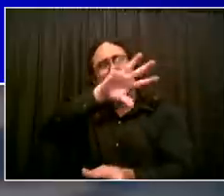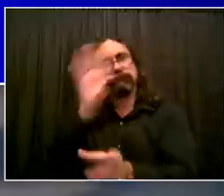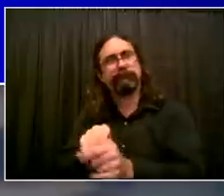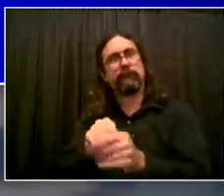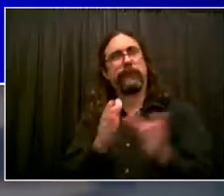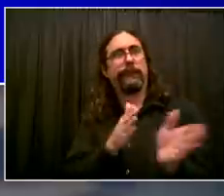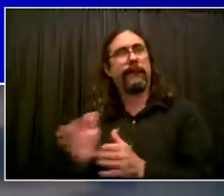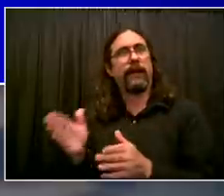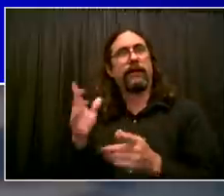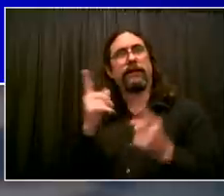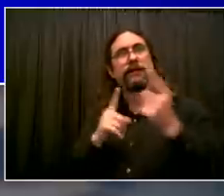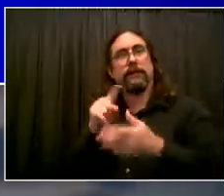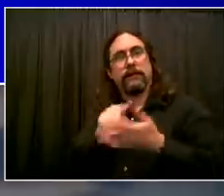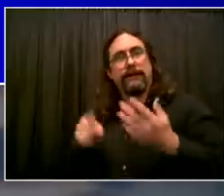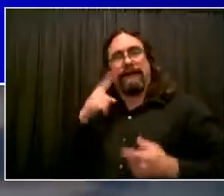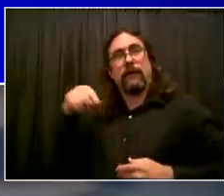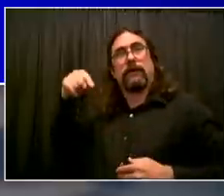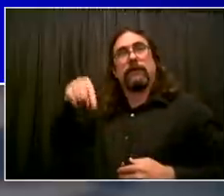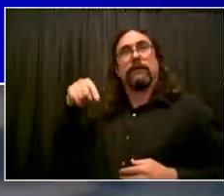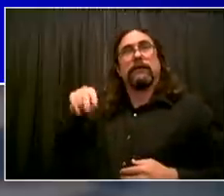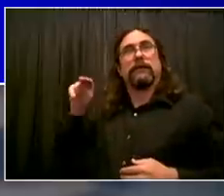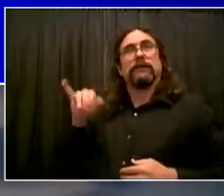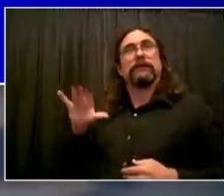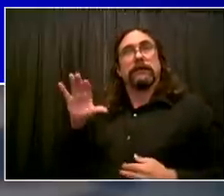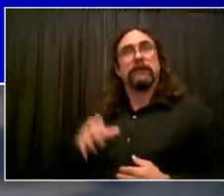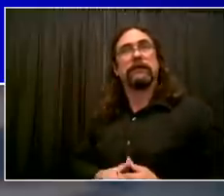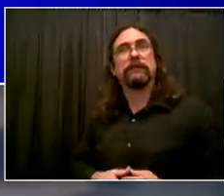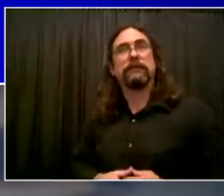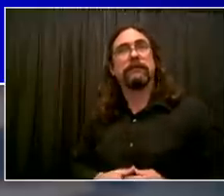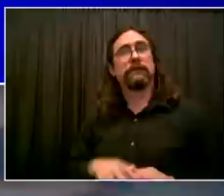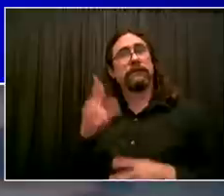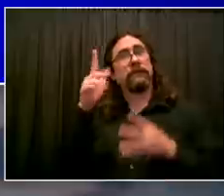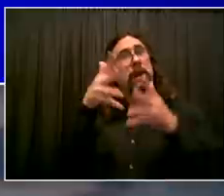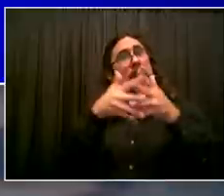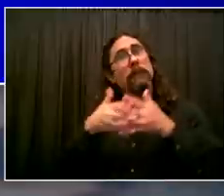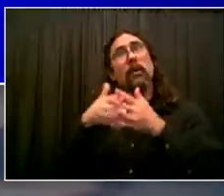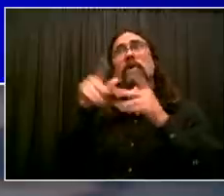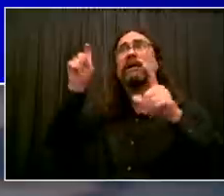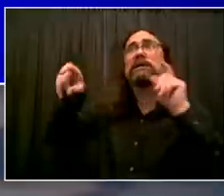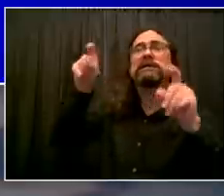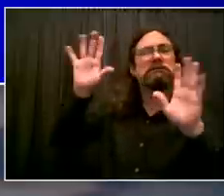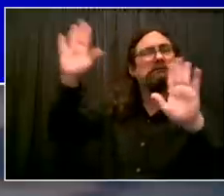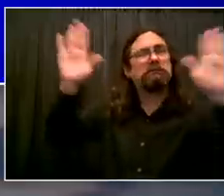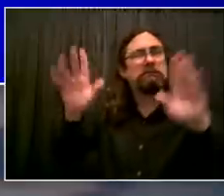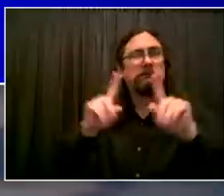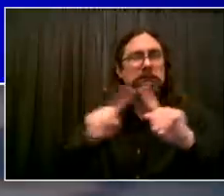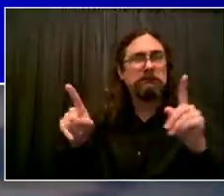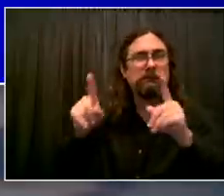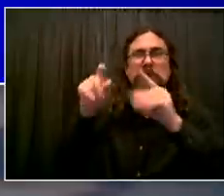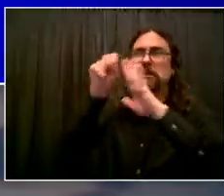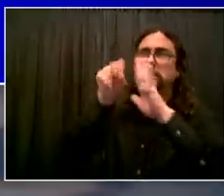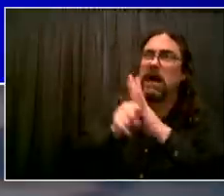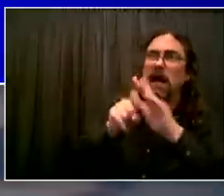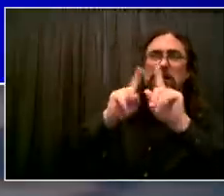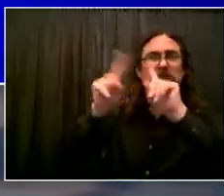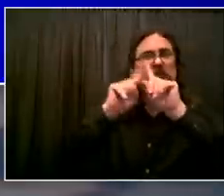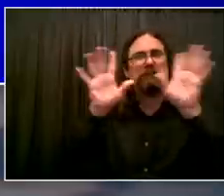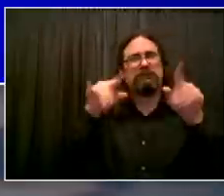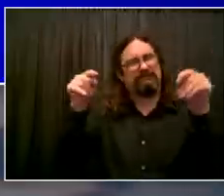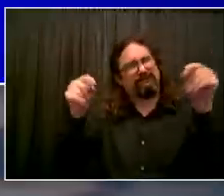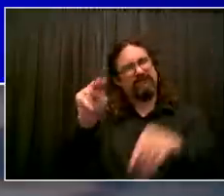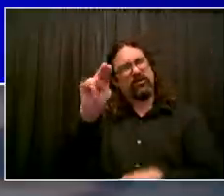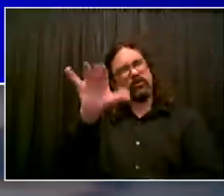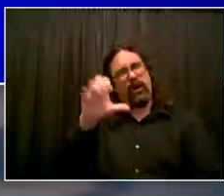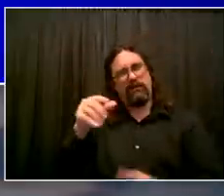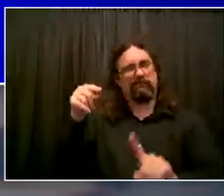upgrading our own storm tracking and alerting systems, building our own state-of-the-art modeling. We have to do that here in New York City.